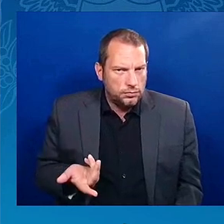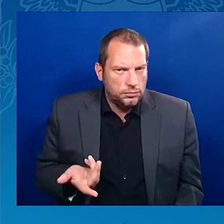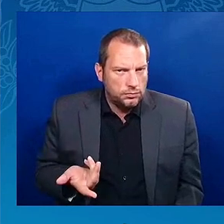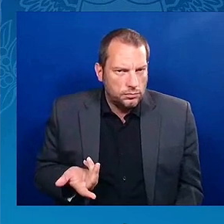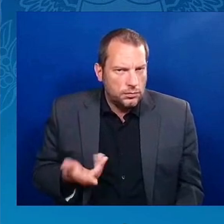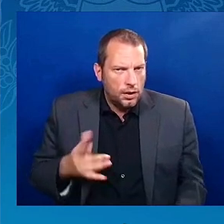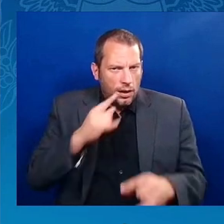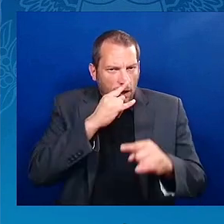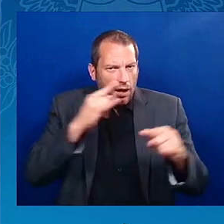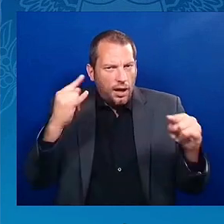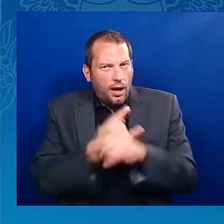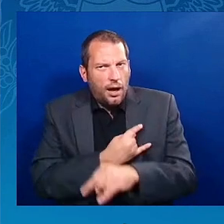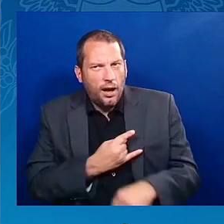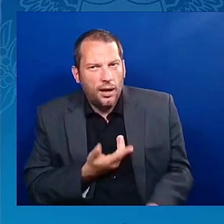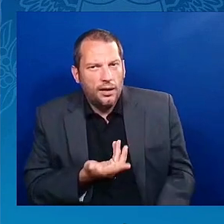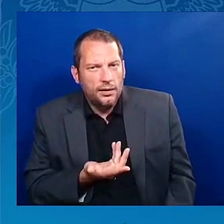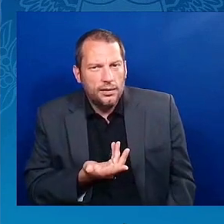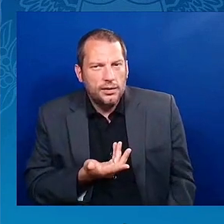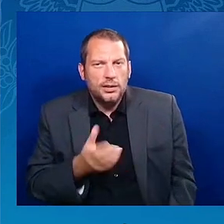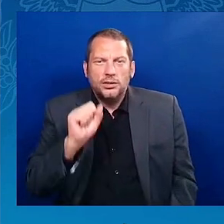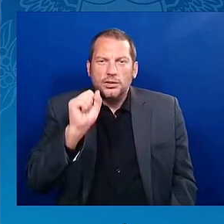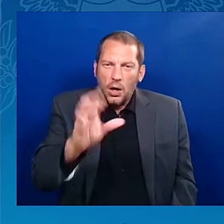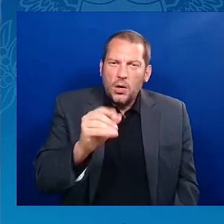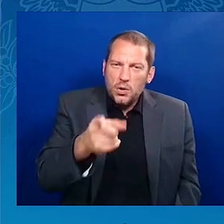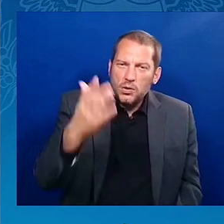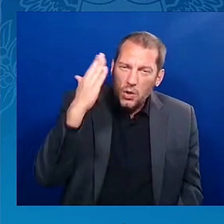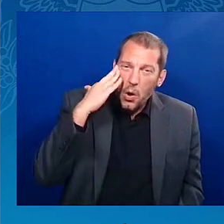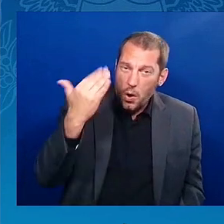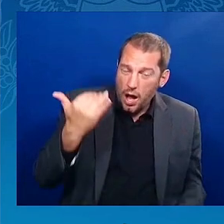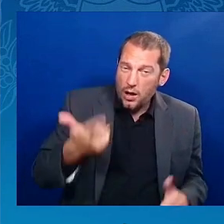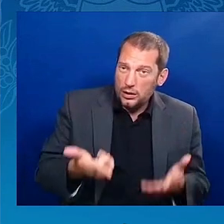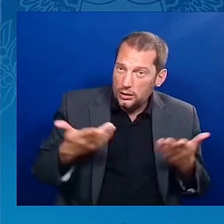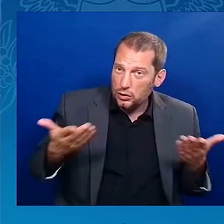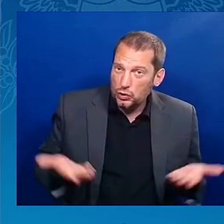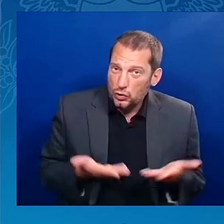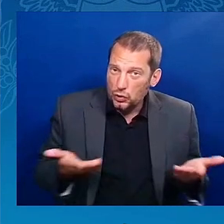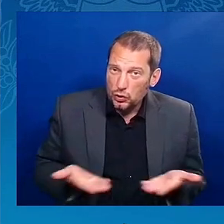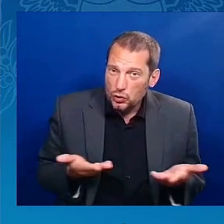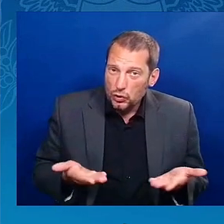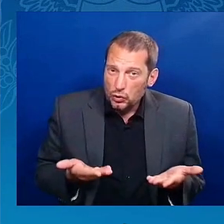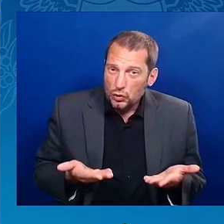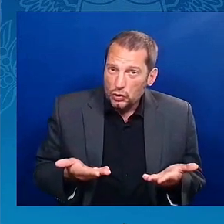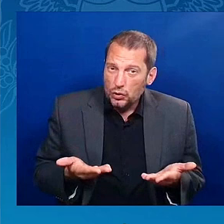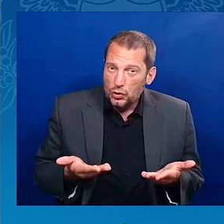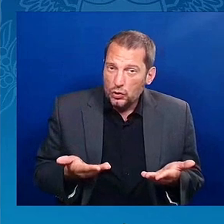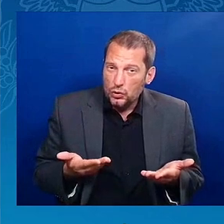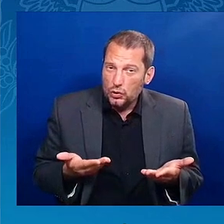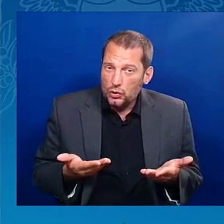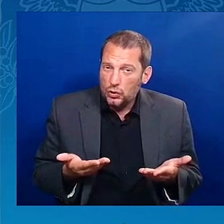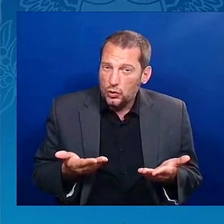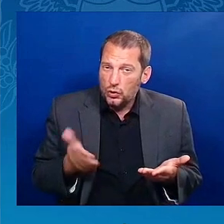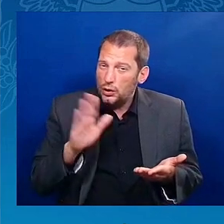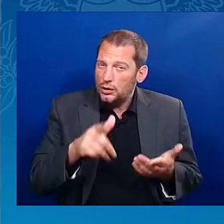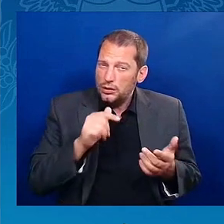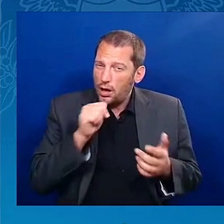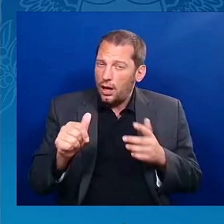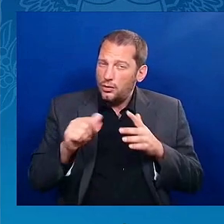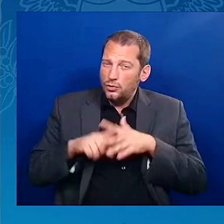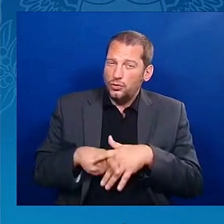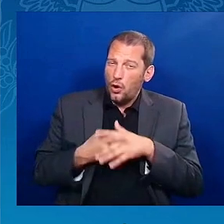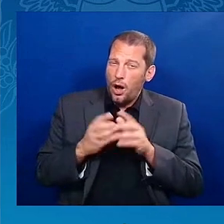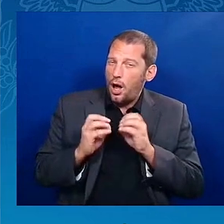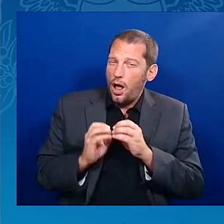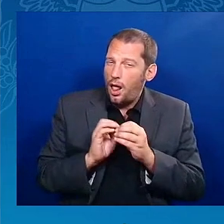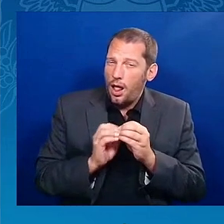for her to dunk. Because they done done a lot, man. we, see, I'm on this radio show, and I'm hearing all these people talking about,